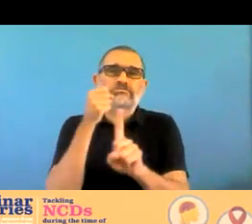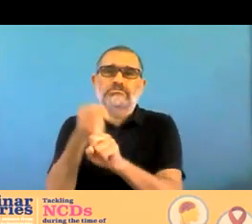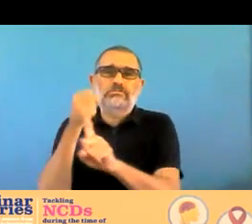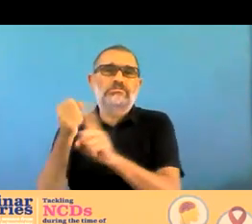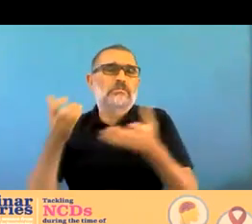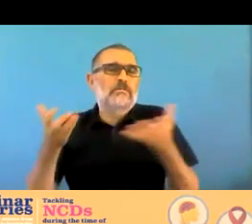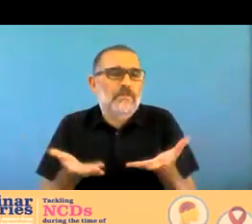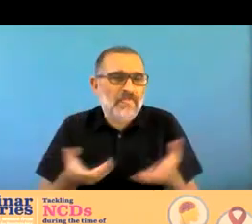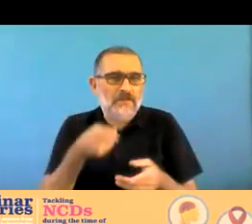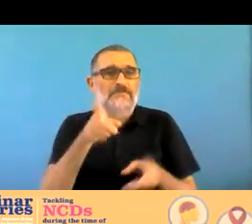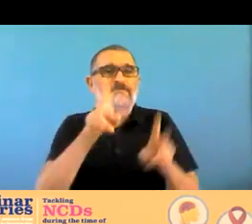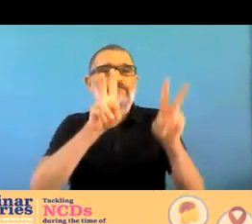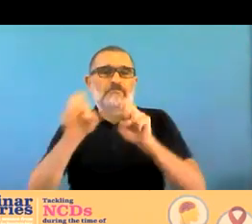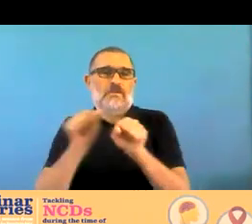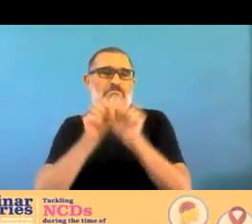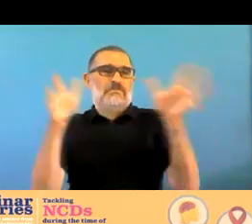at the top